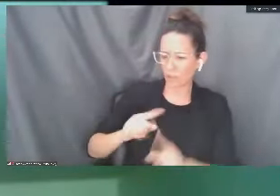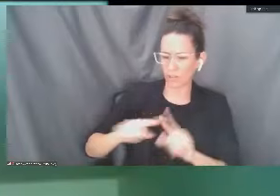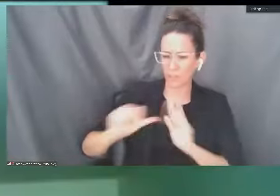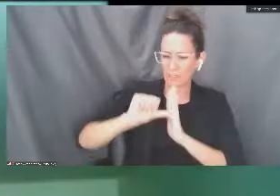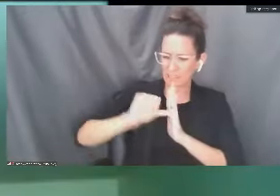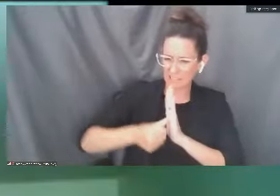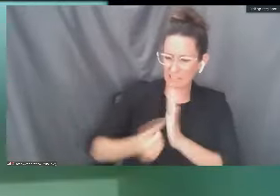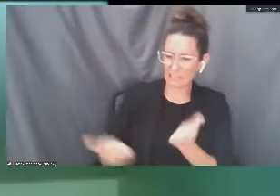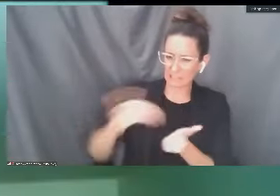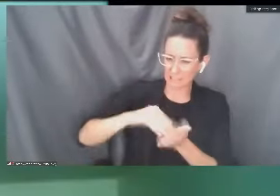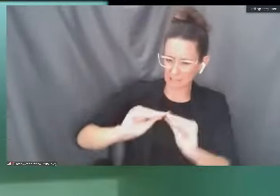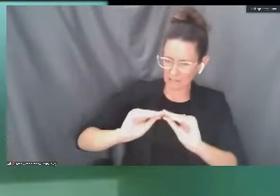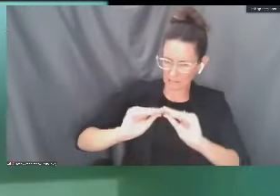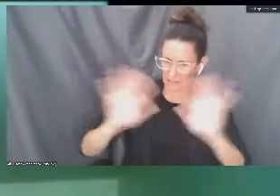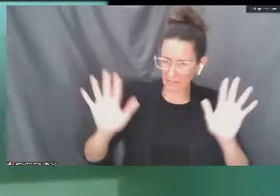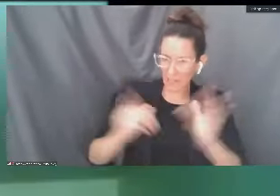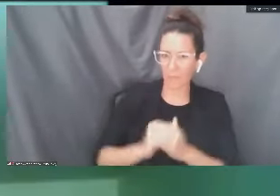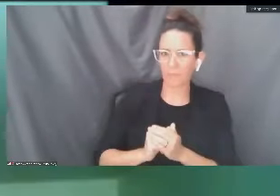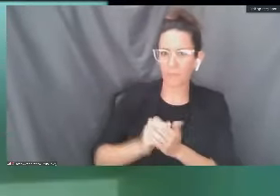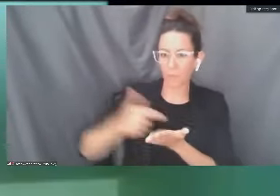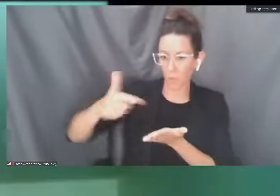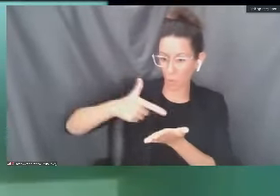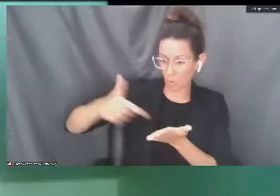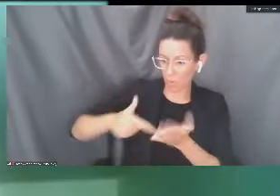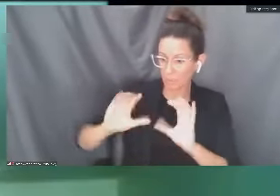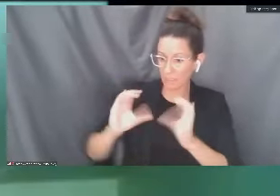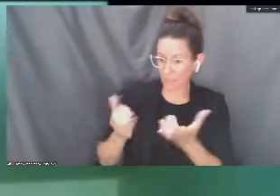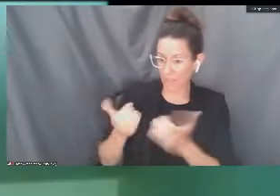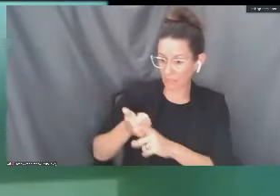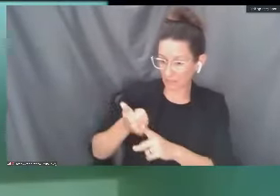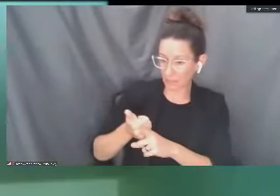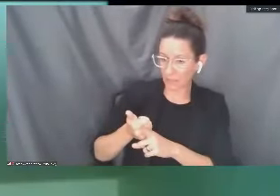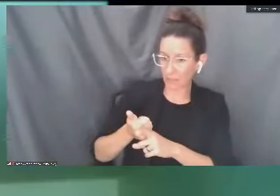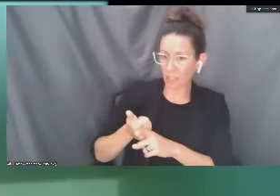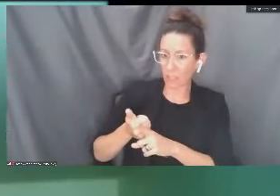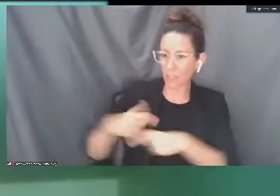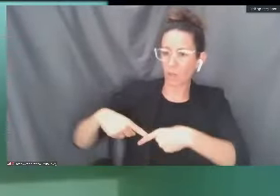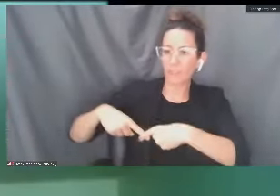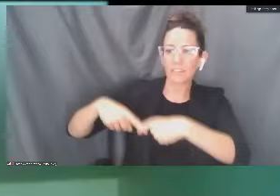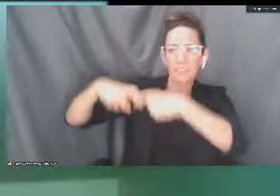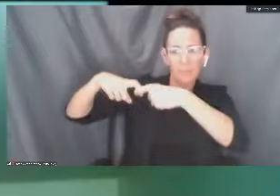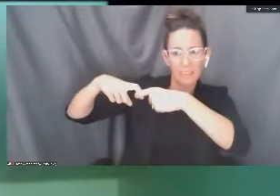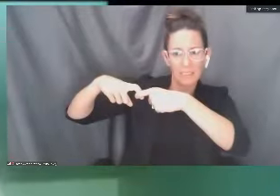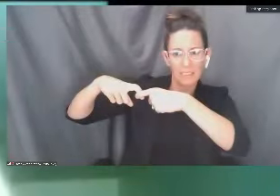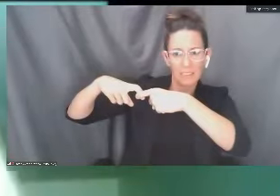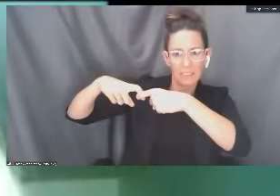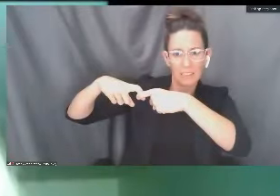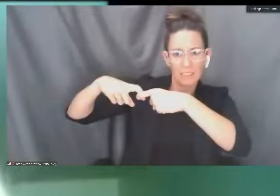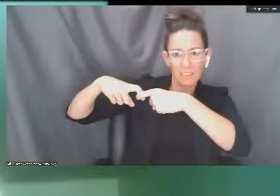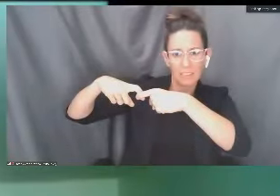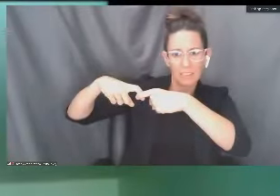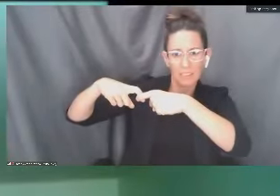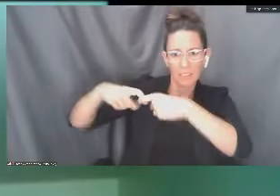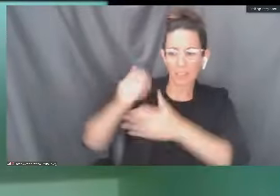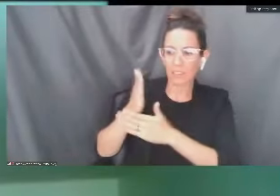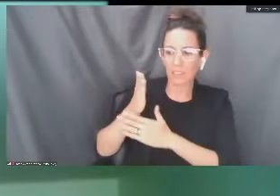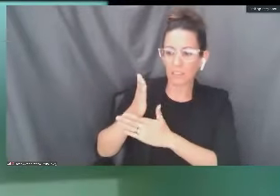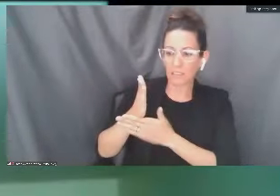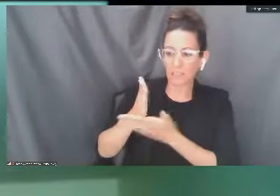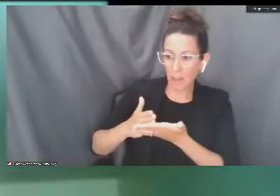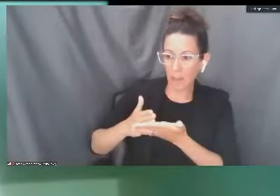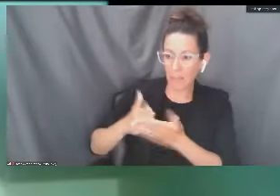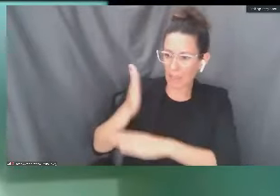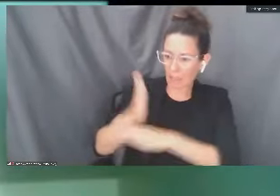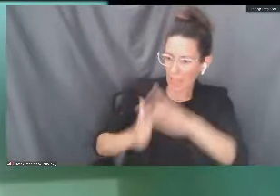clear. The welding classes were among those that were suspended because some hands on time is